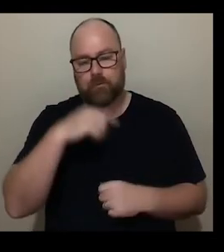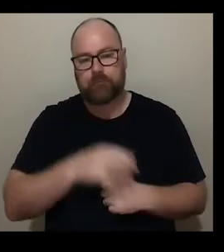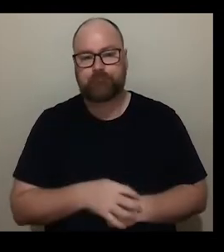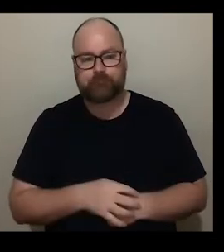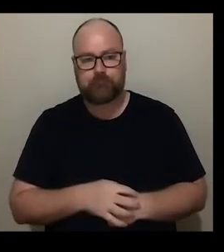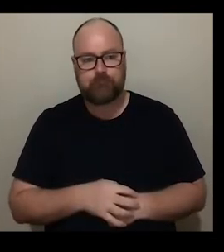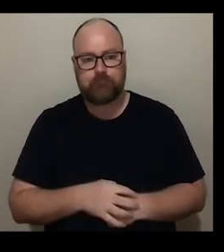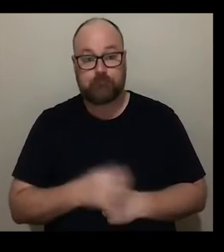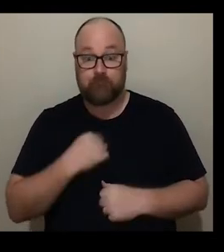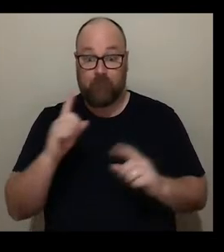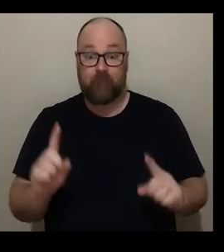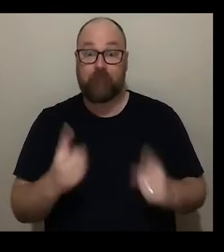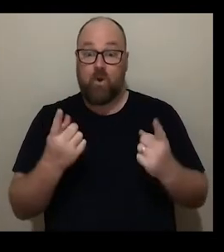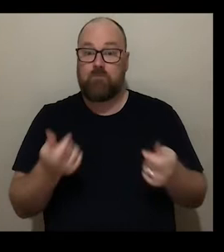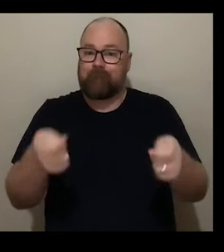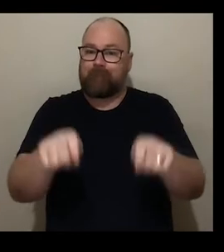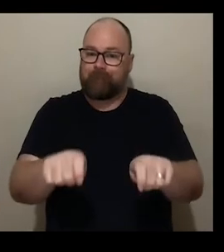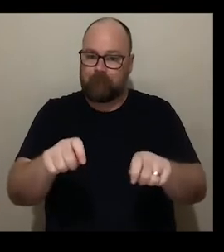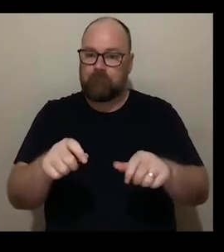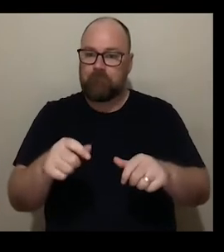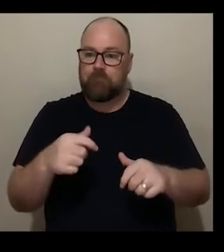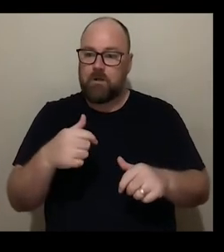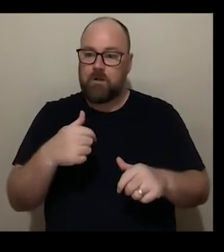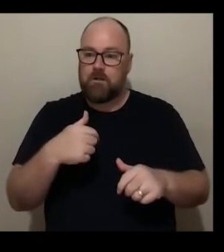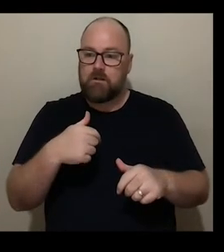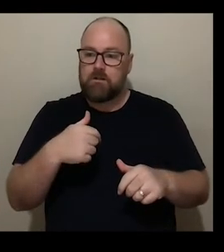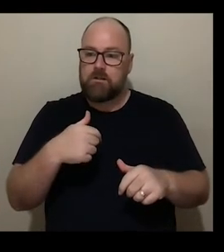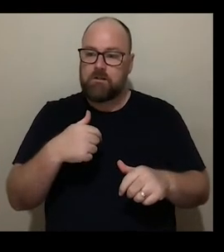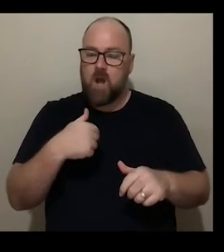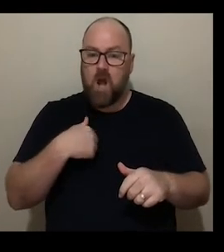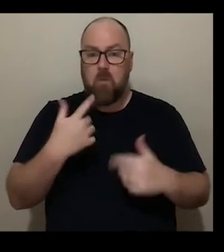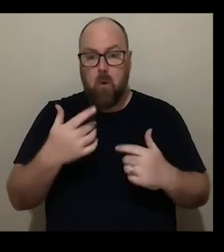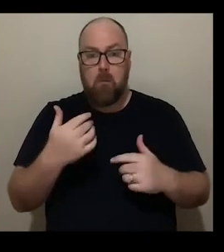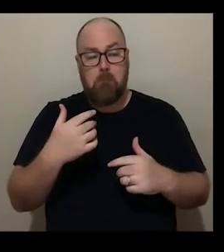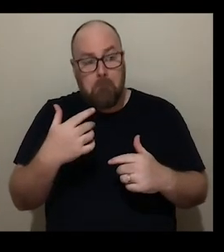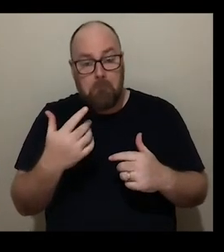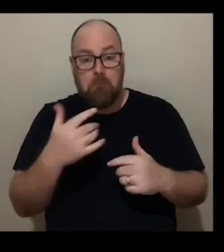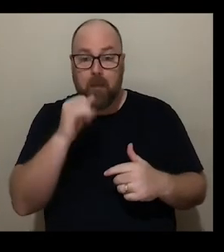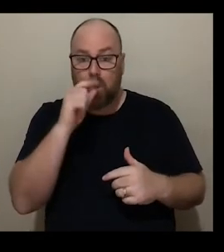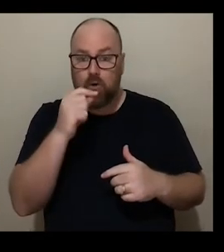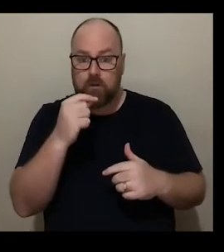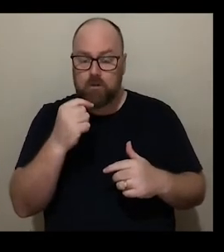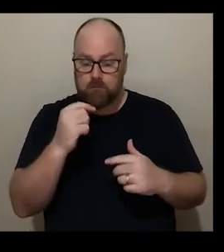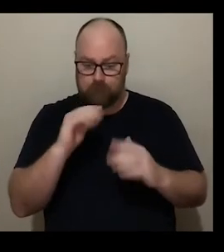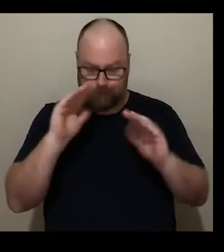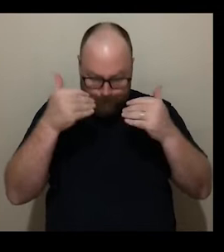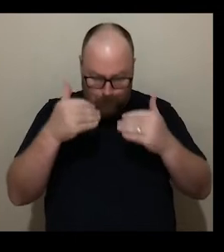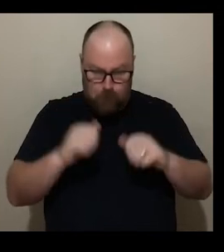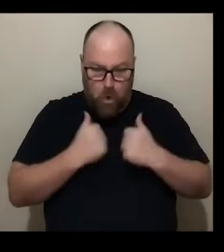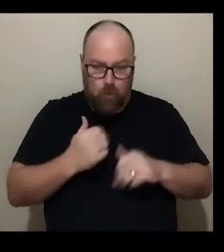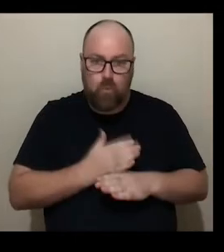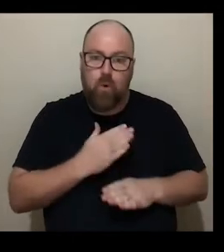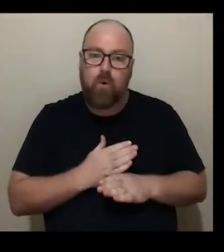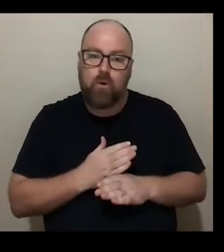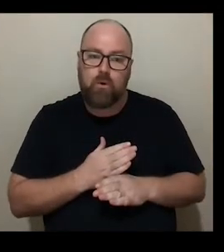of maybe being able to have some time to address my own practice very particularly and I've probably